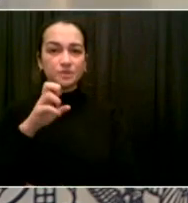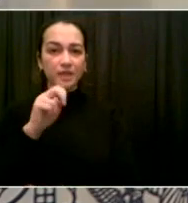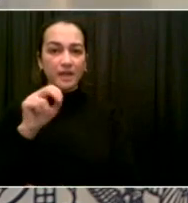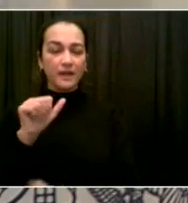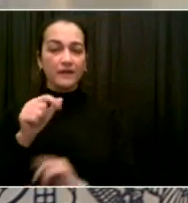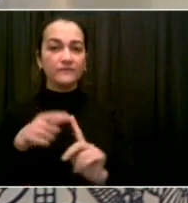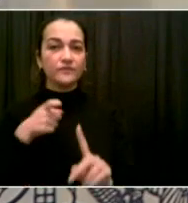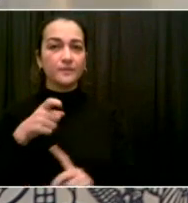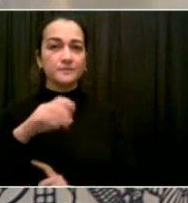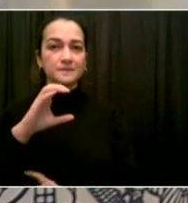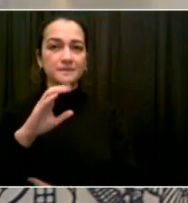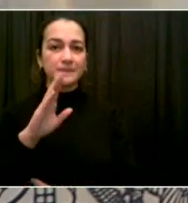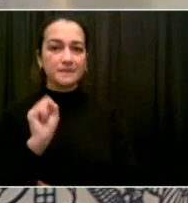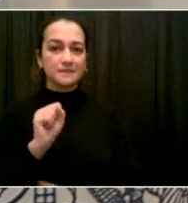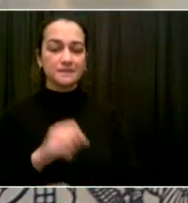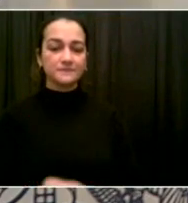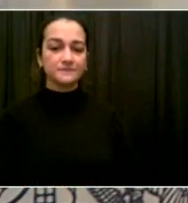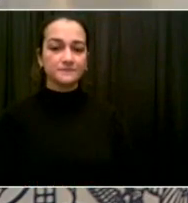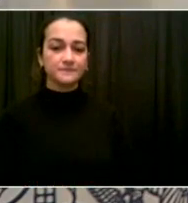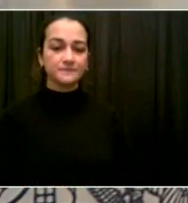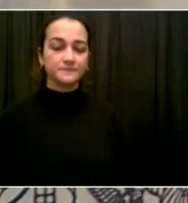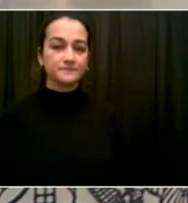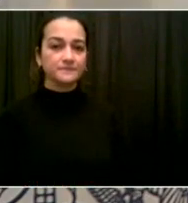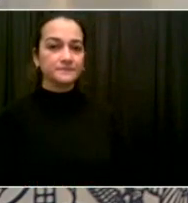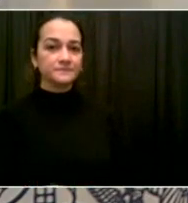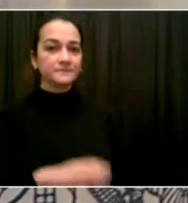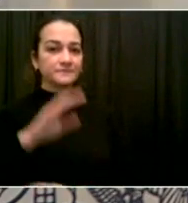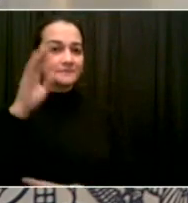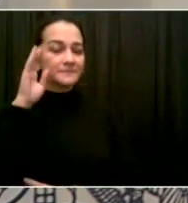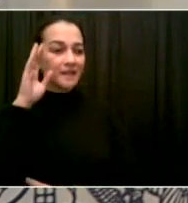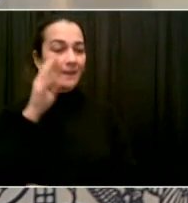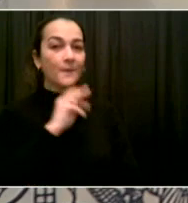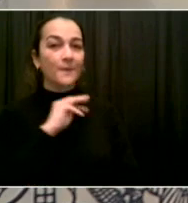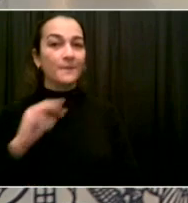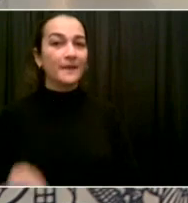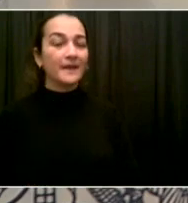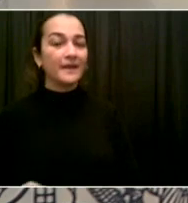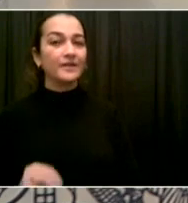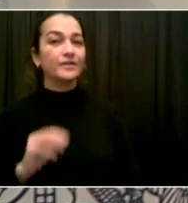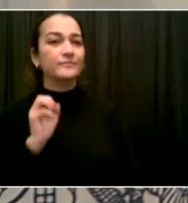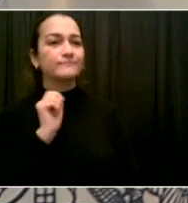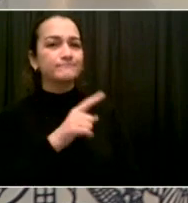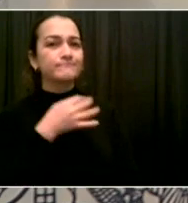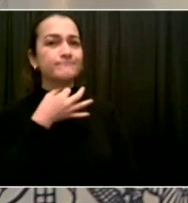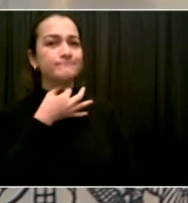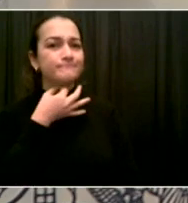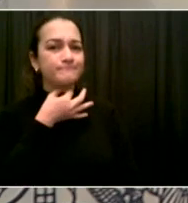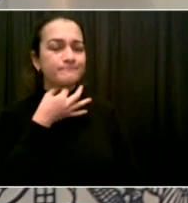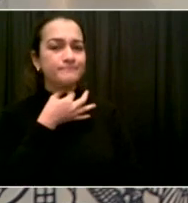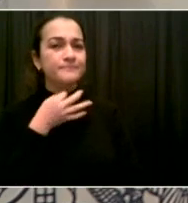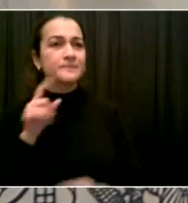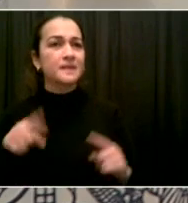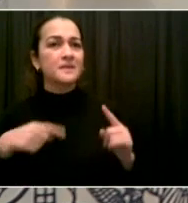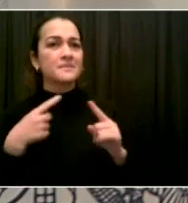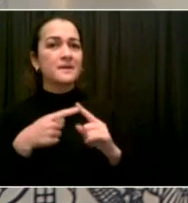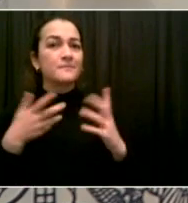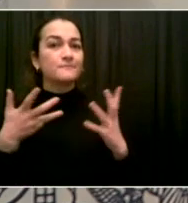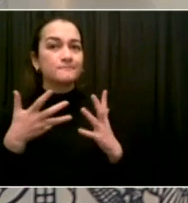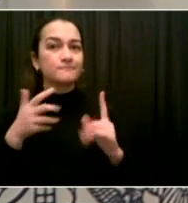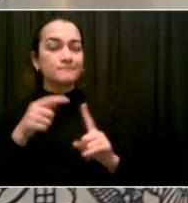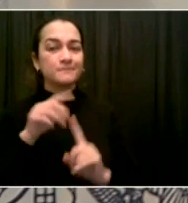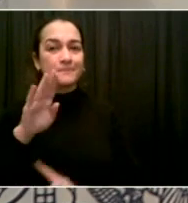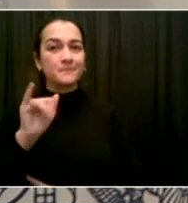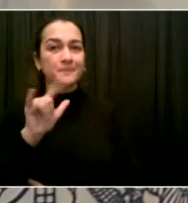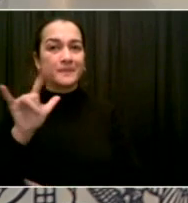I'm Air de Blasio. Wanted to know your thoughts on having the Billy Joel concert proceed at MSG tonight, a big